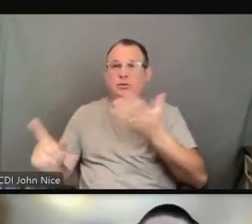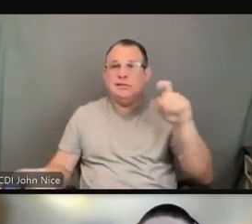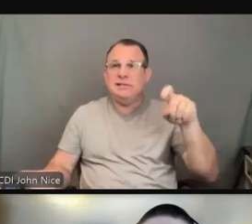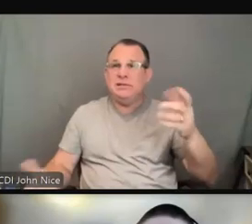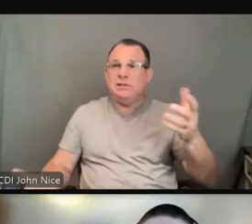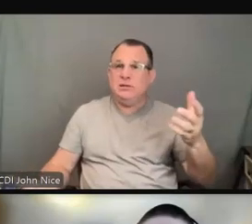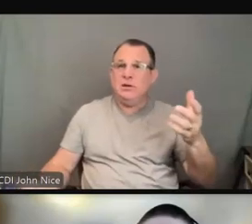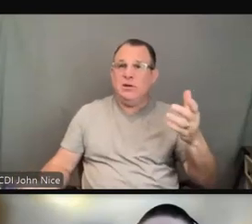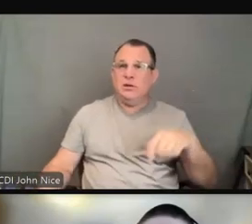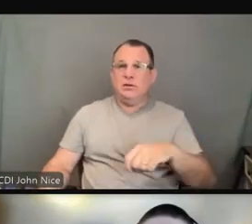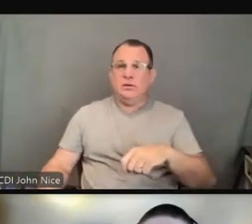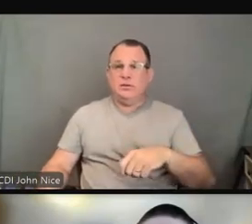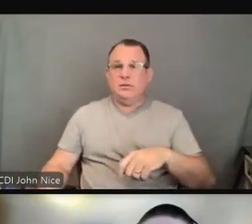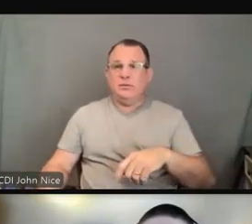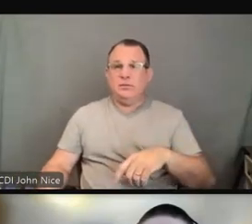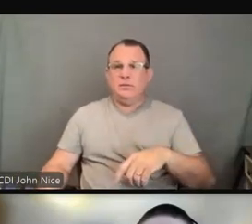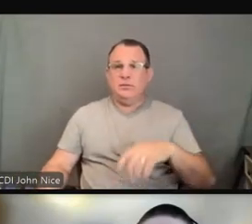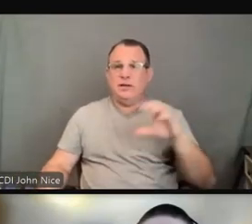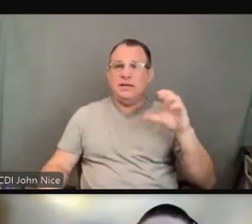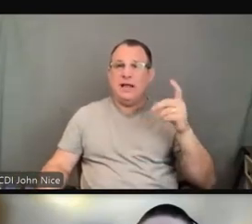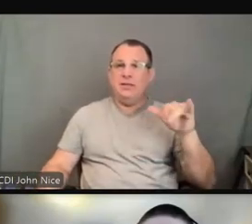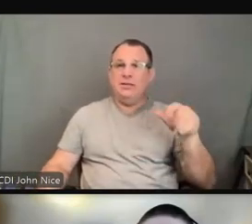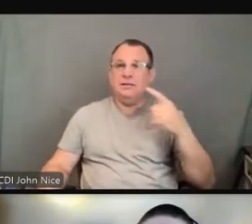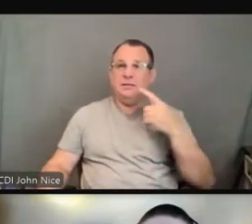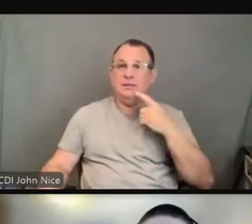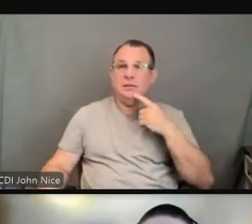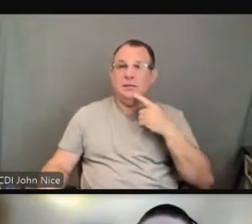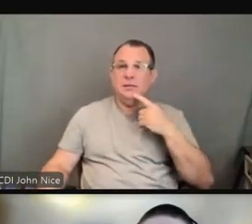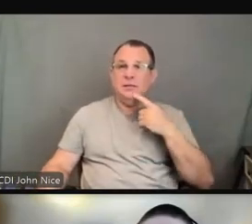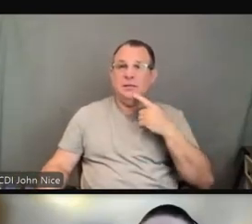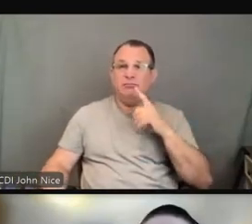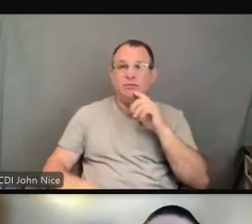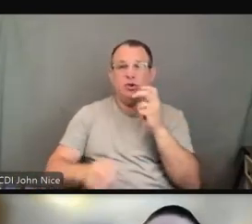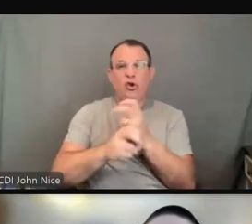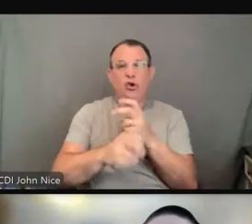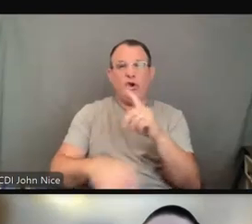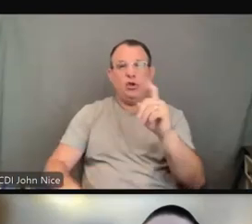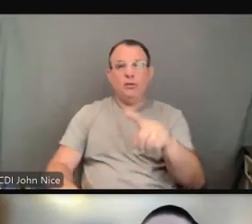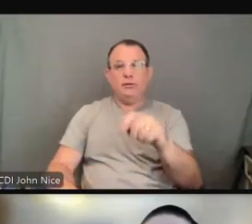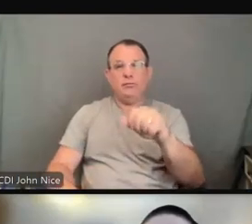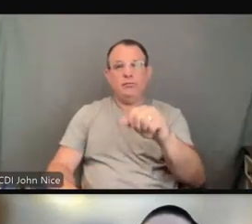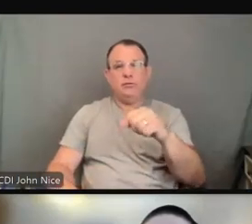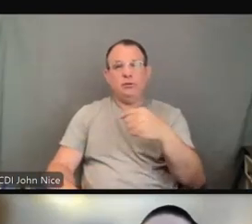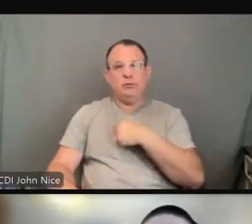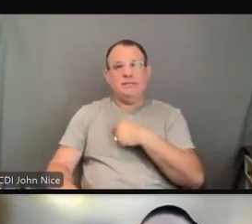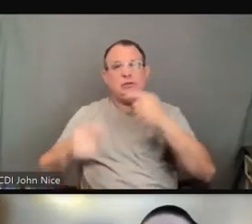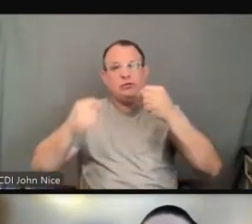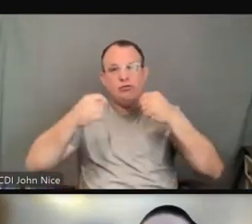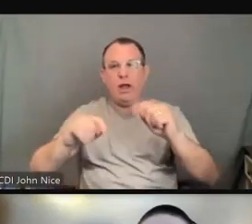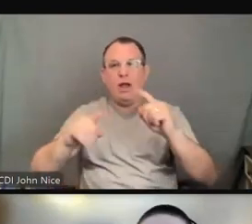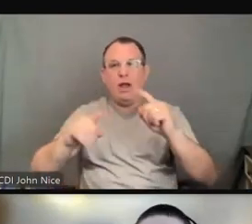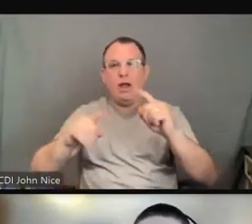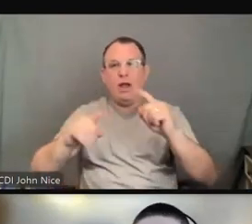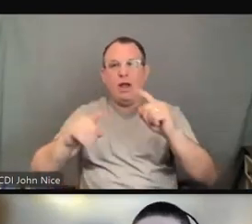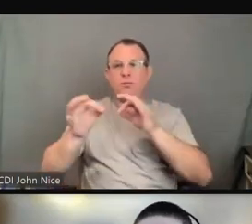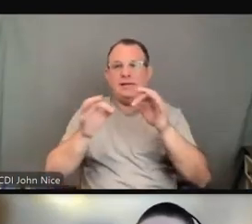Right, that is a difficult question, which we tried to talk about a little bit on the slide, which is when